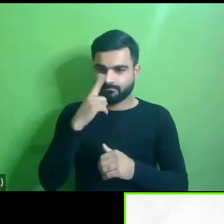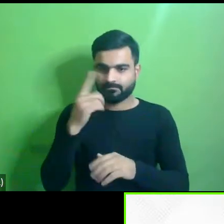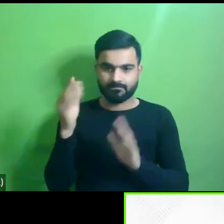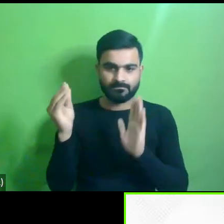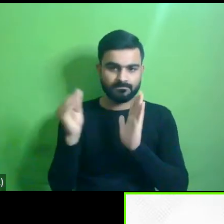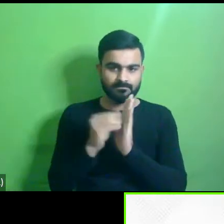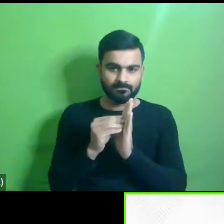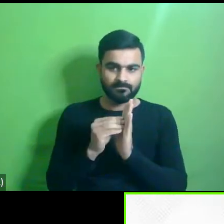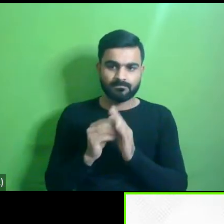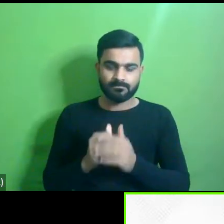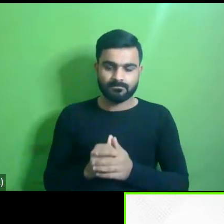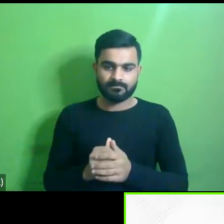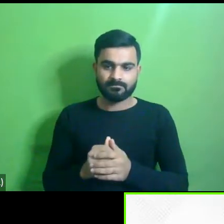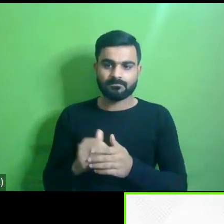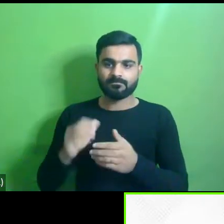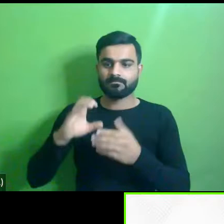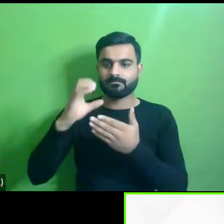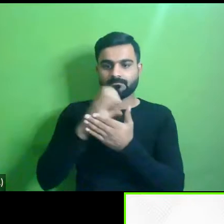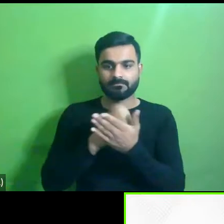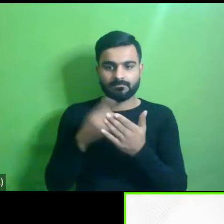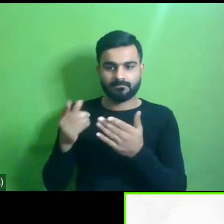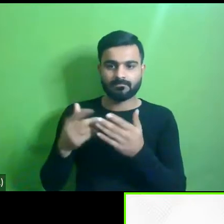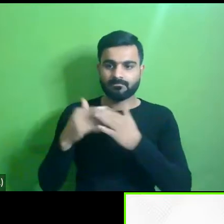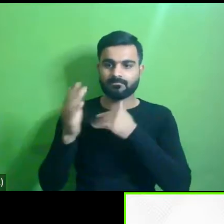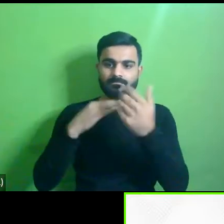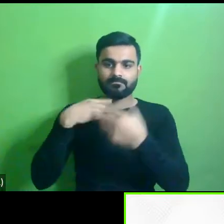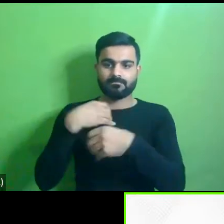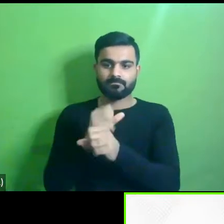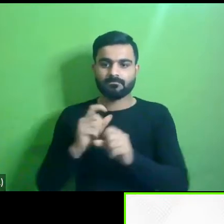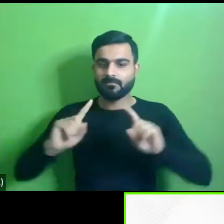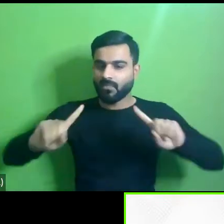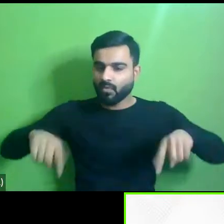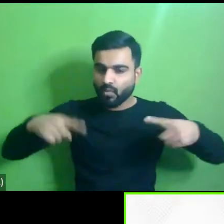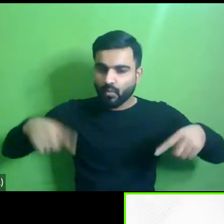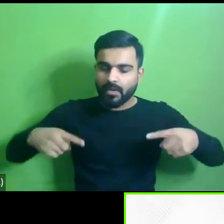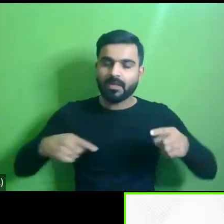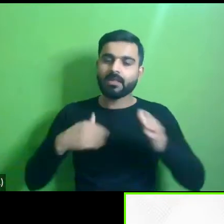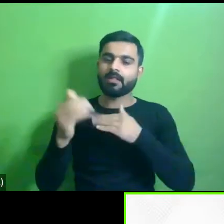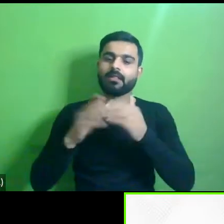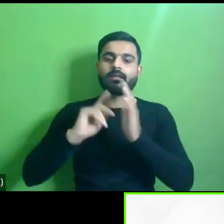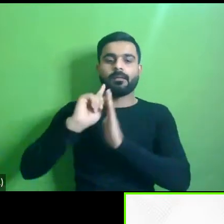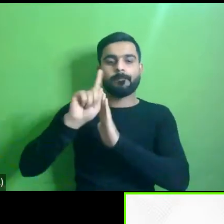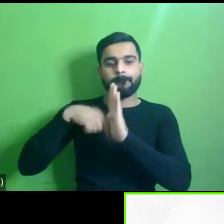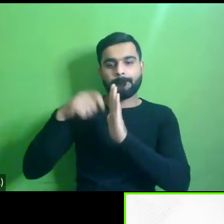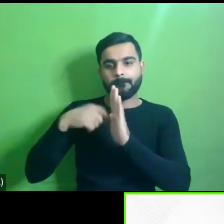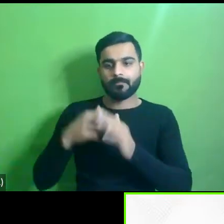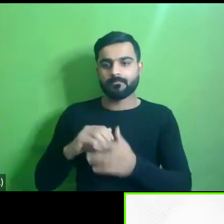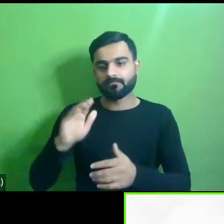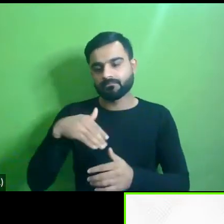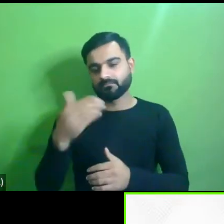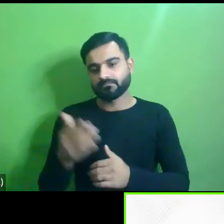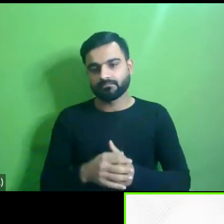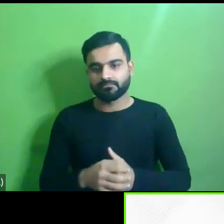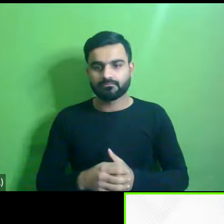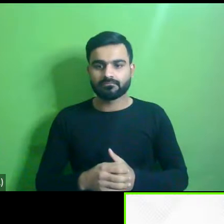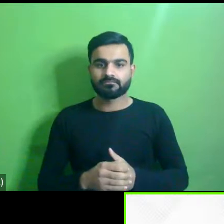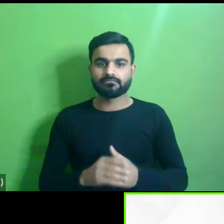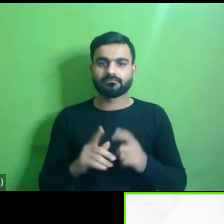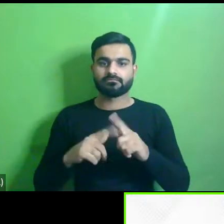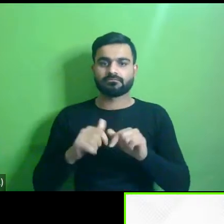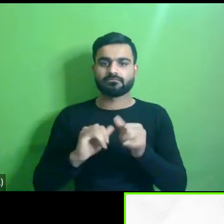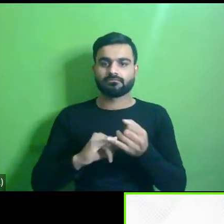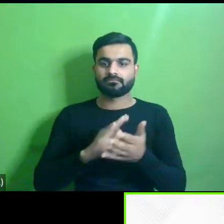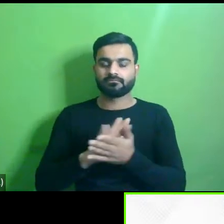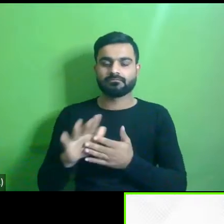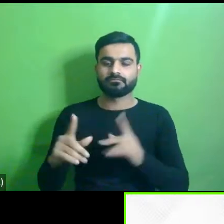uh um during the course of construction of the beach uh accessibility project uh then uh akash presented a